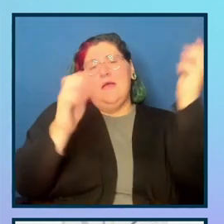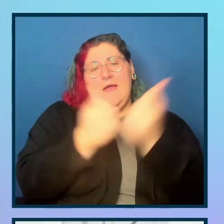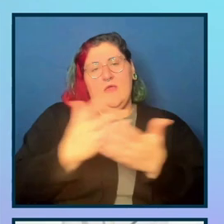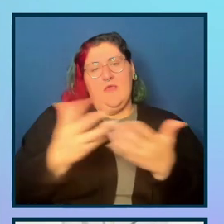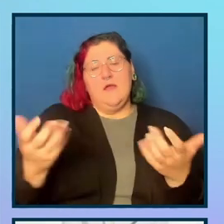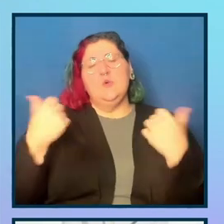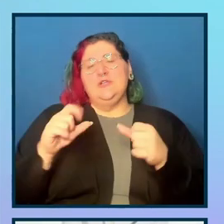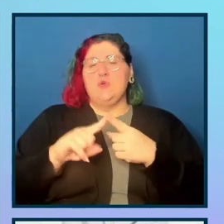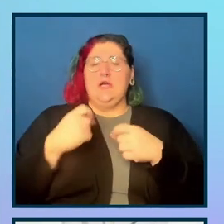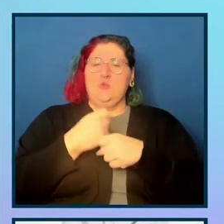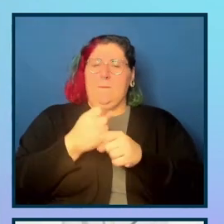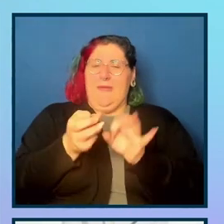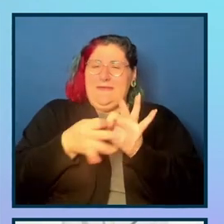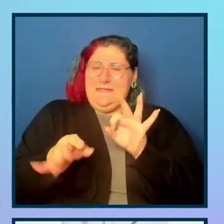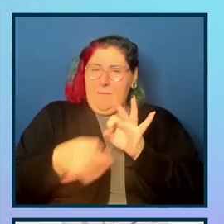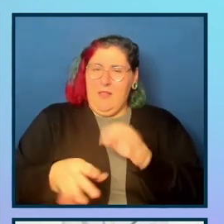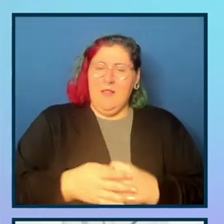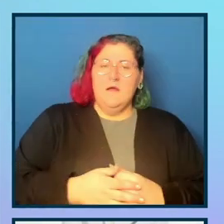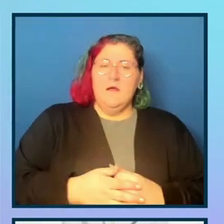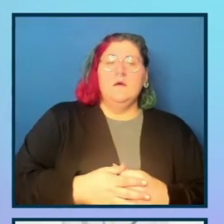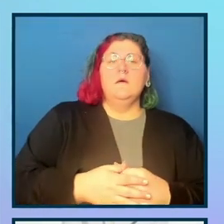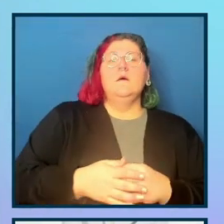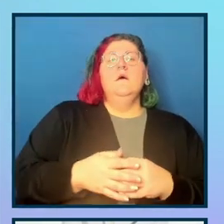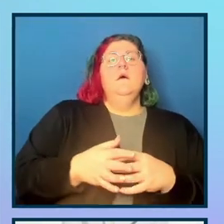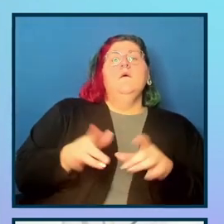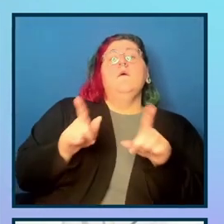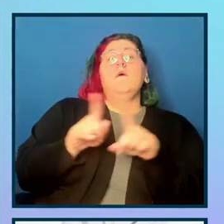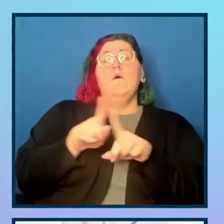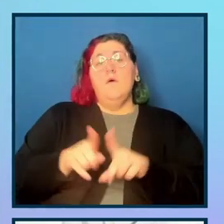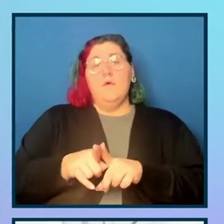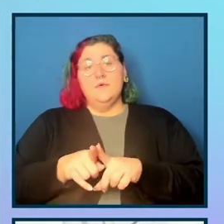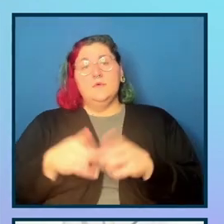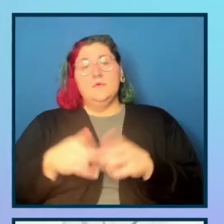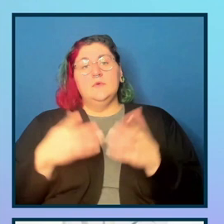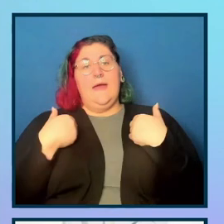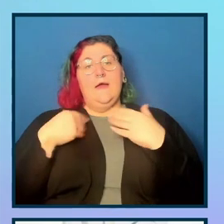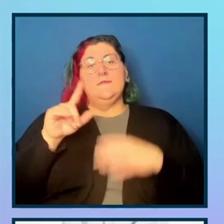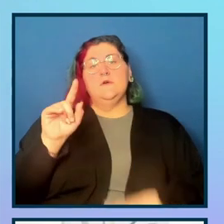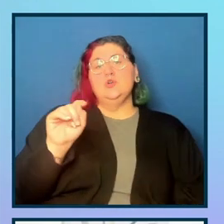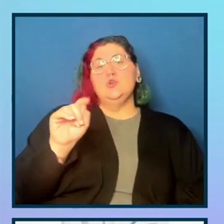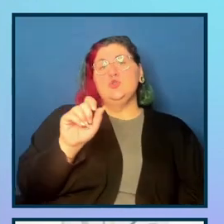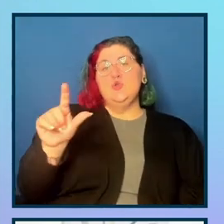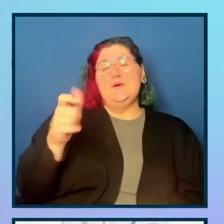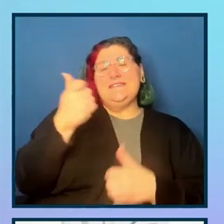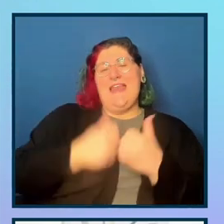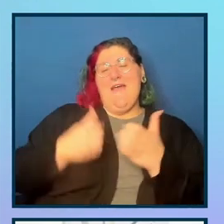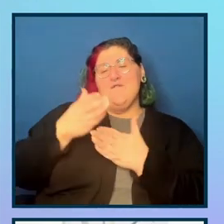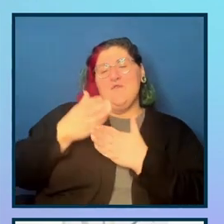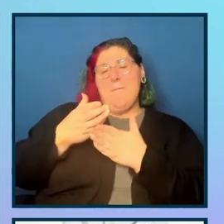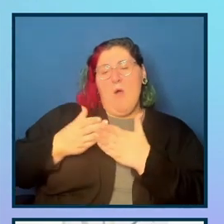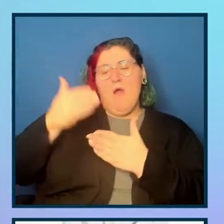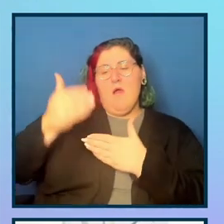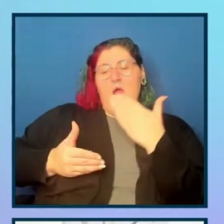What we've also done is we've got tools at every step of the way. So, these 12 steps that we